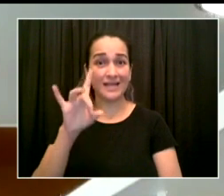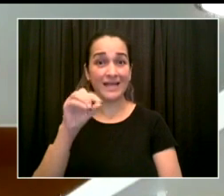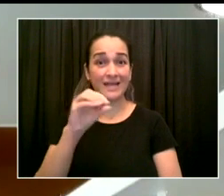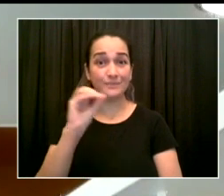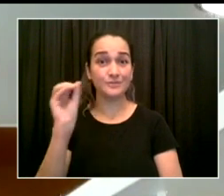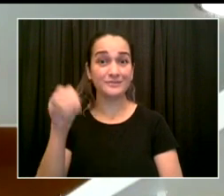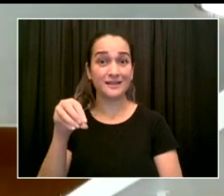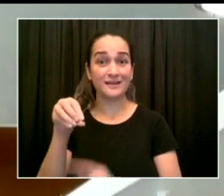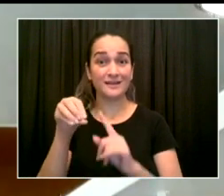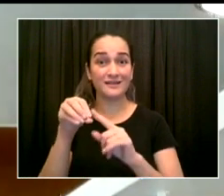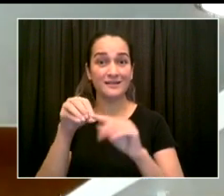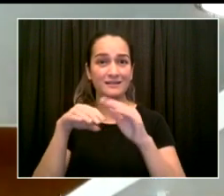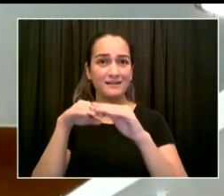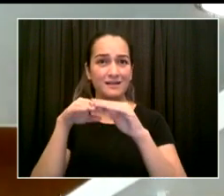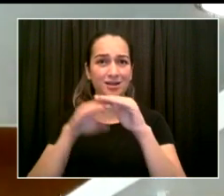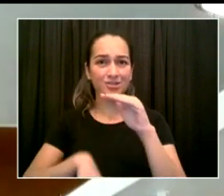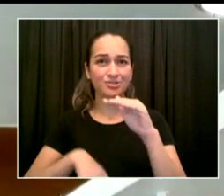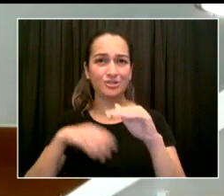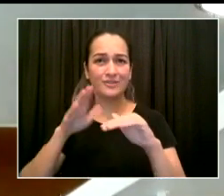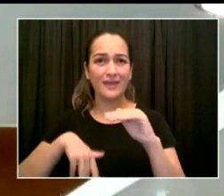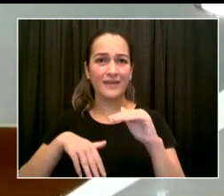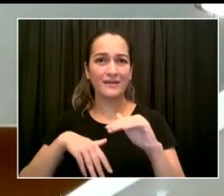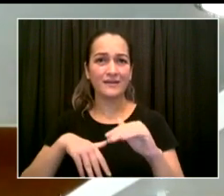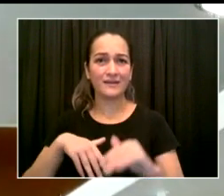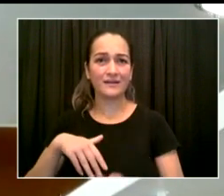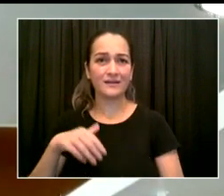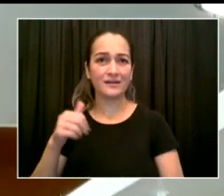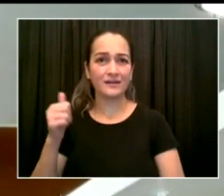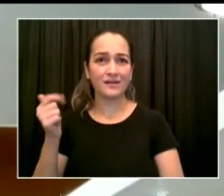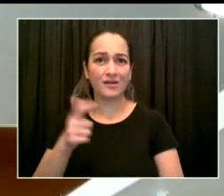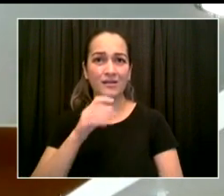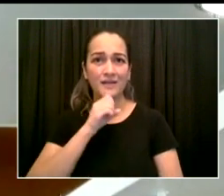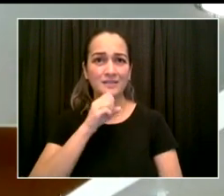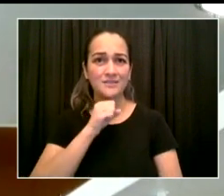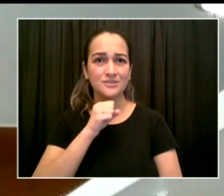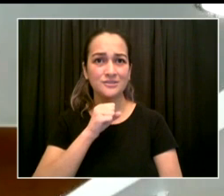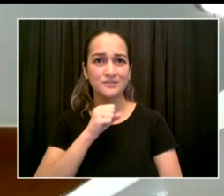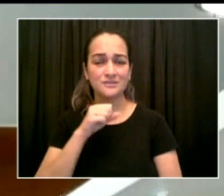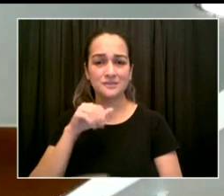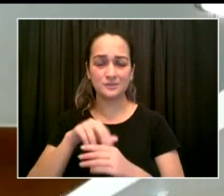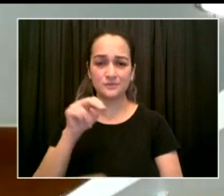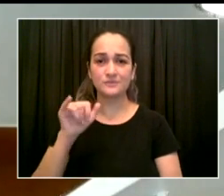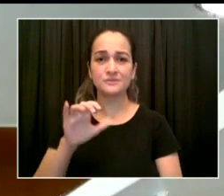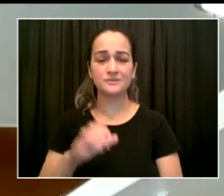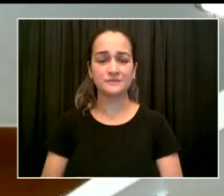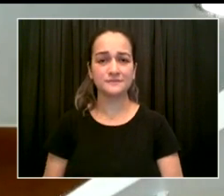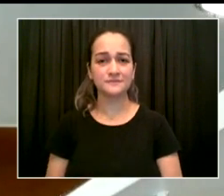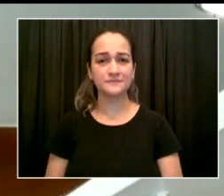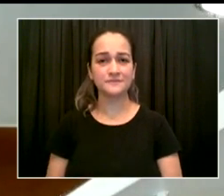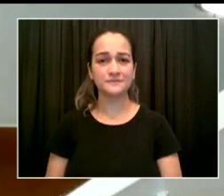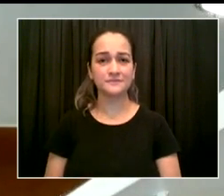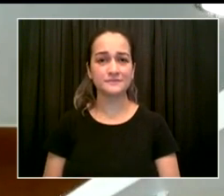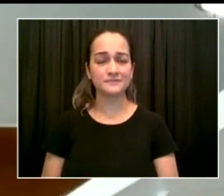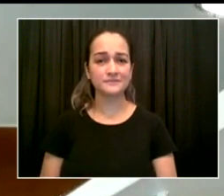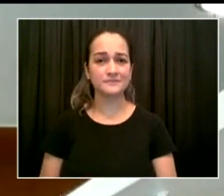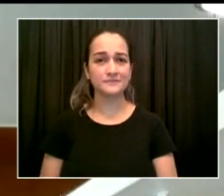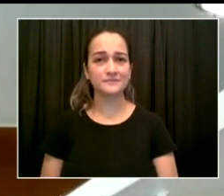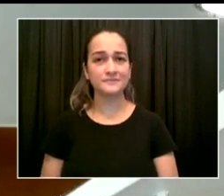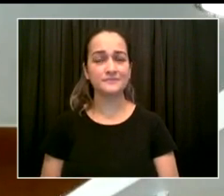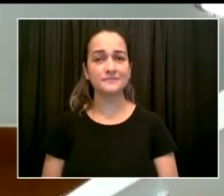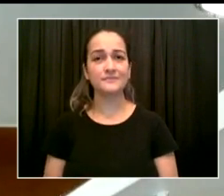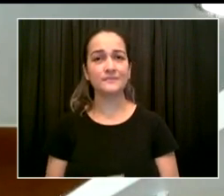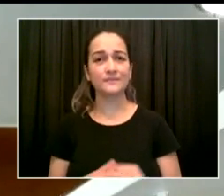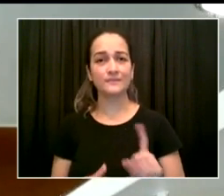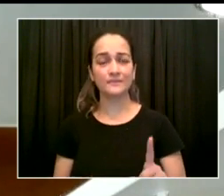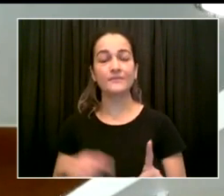York City. Second, throughout summer rising and during the Delta wave, our percent positivity in our schools was only 0